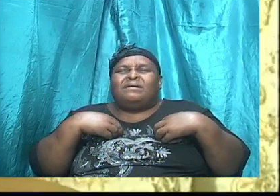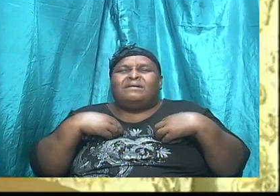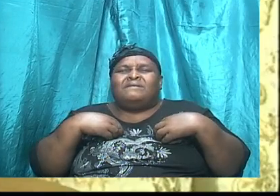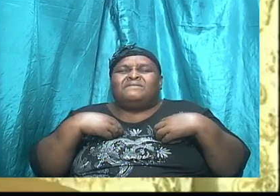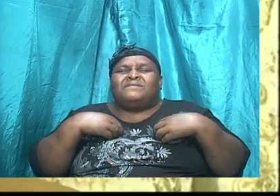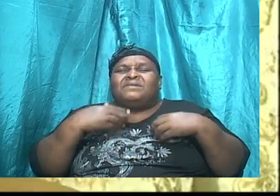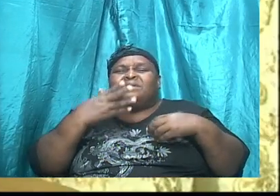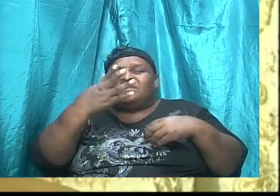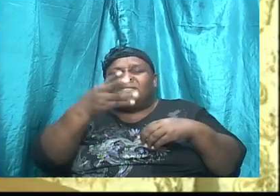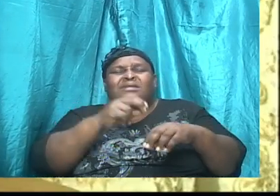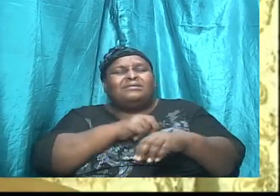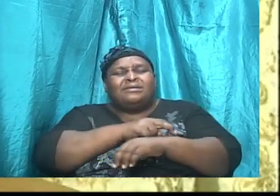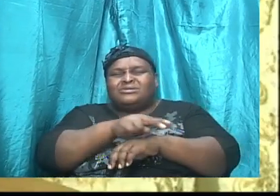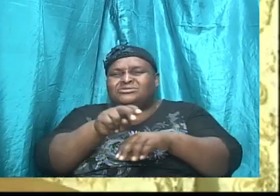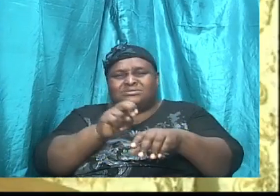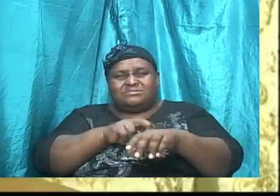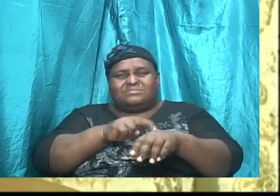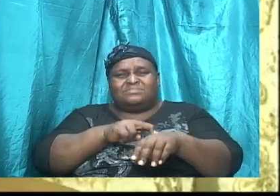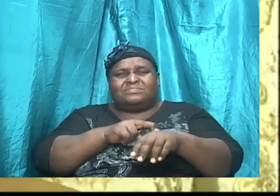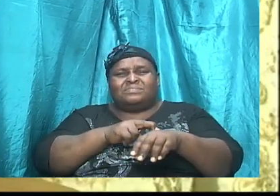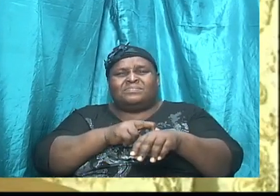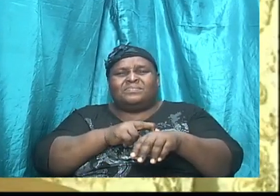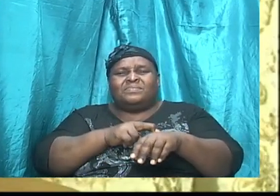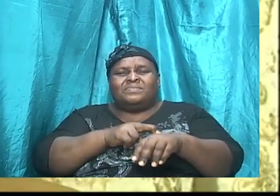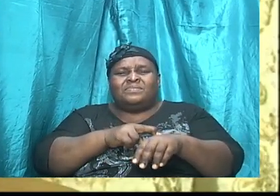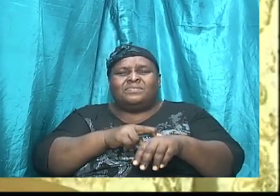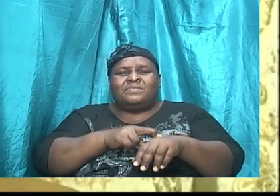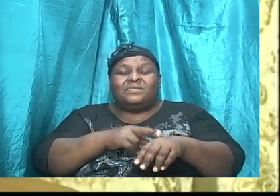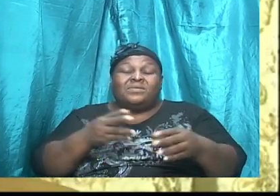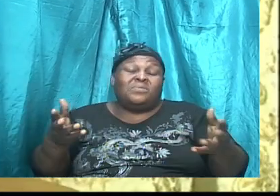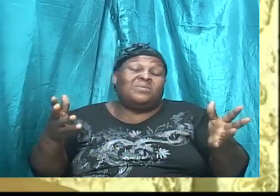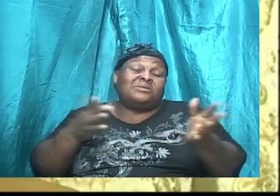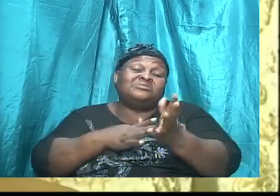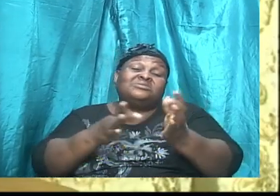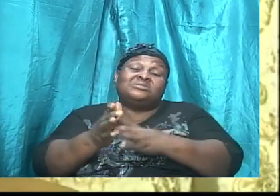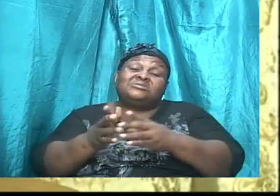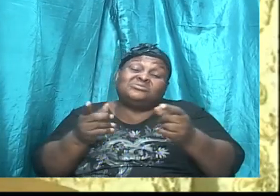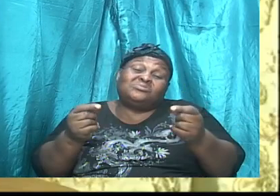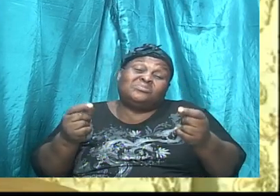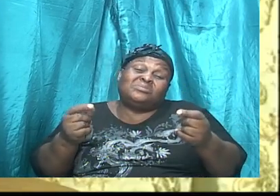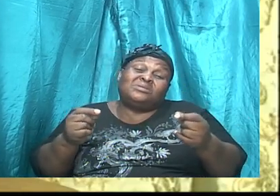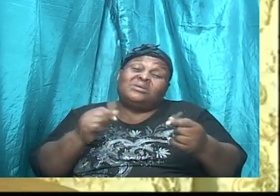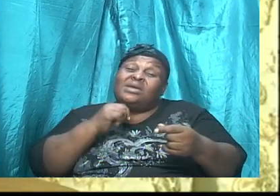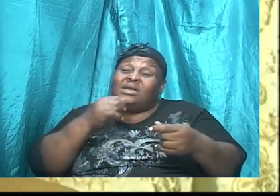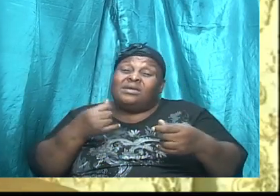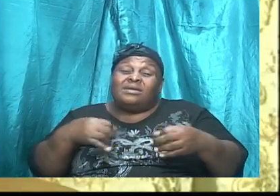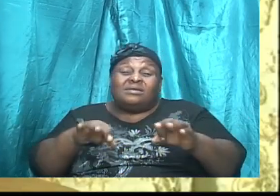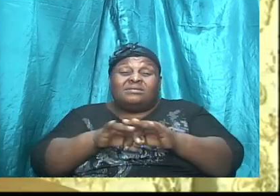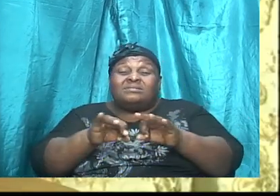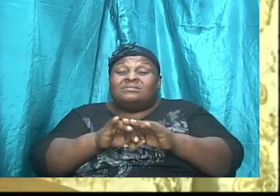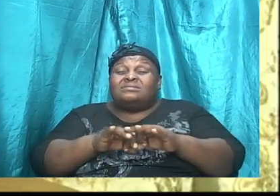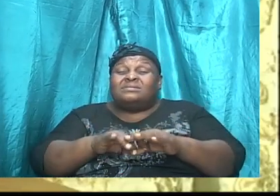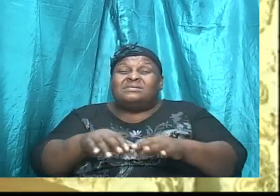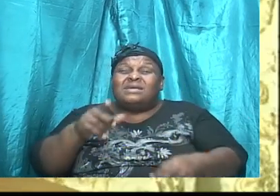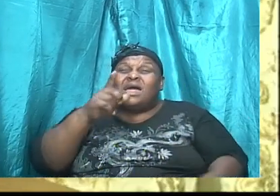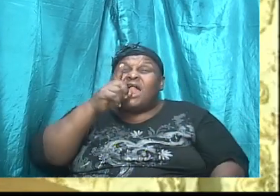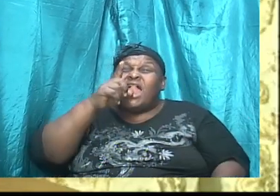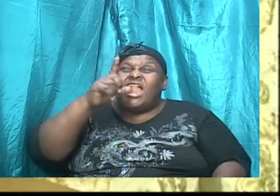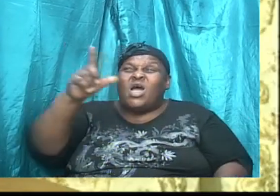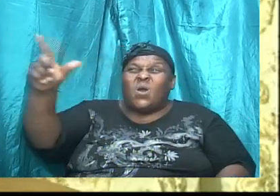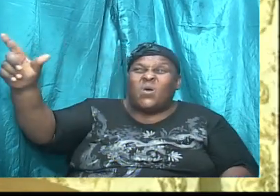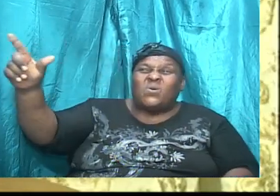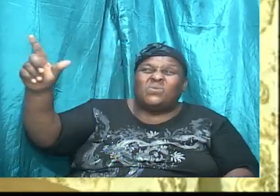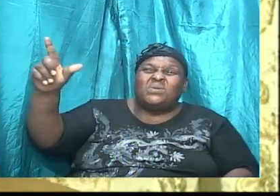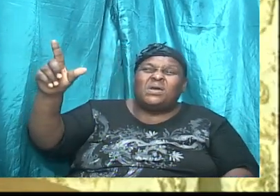Now, what Christ is doing is not necessarily going to take that loud person and make them as